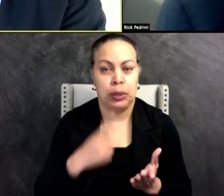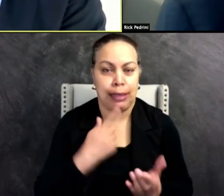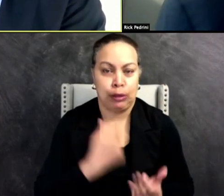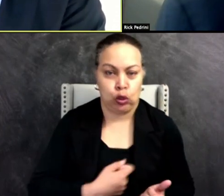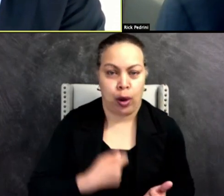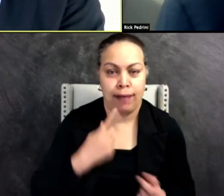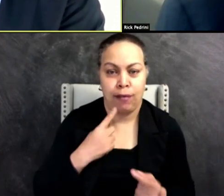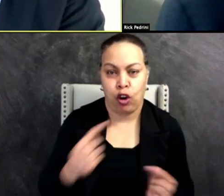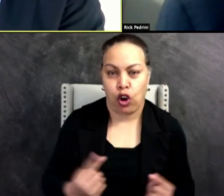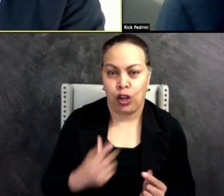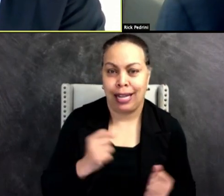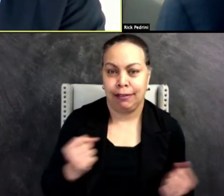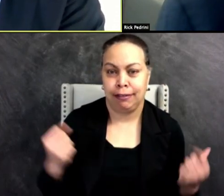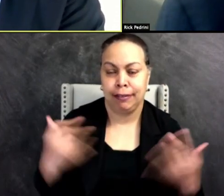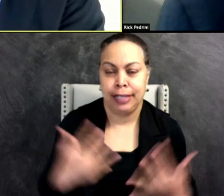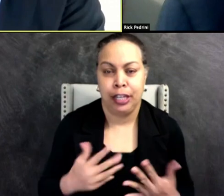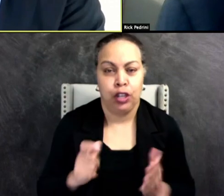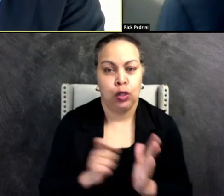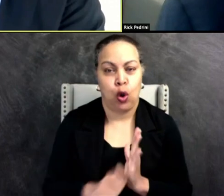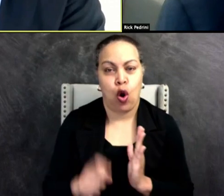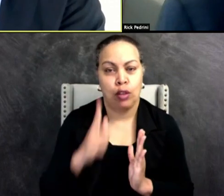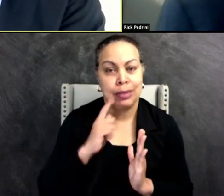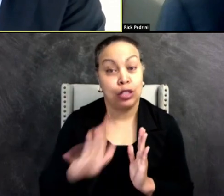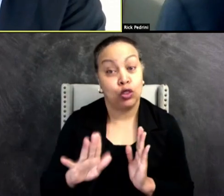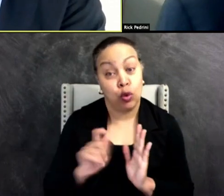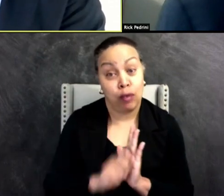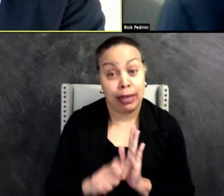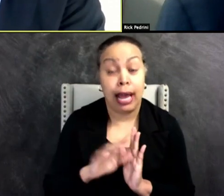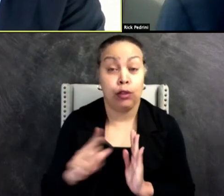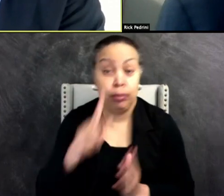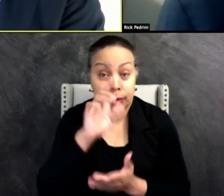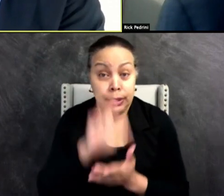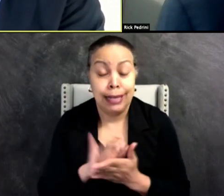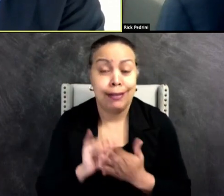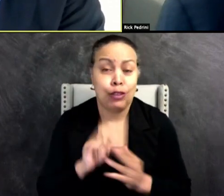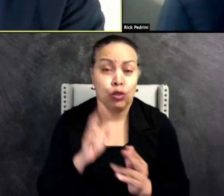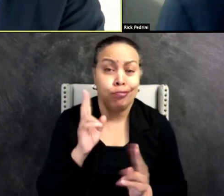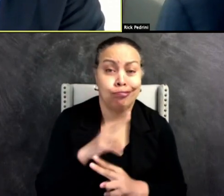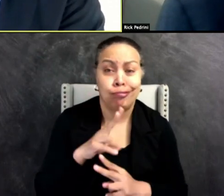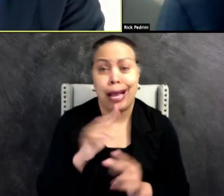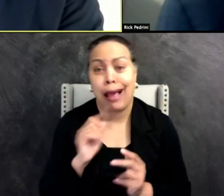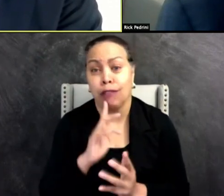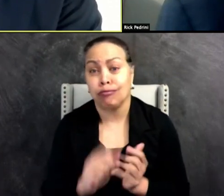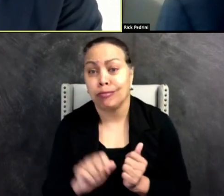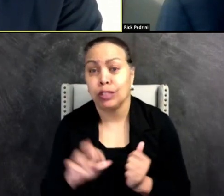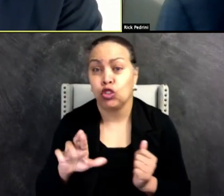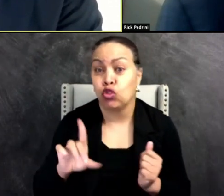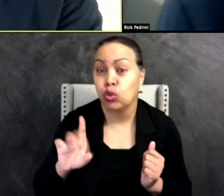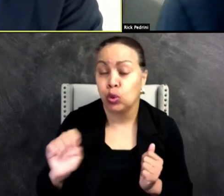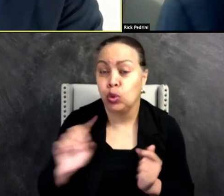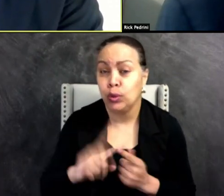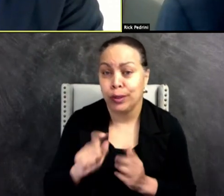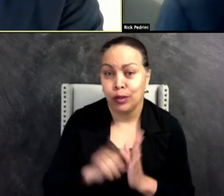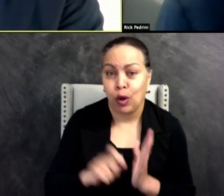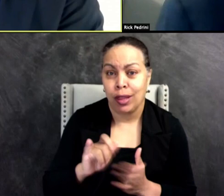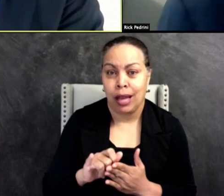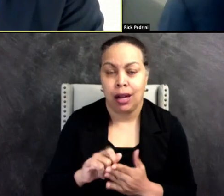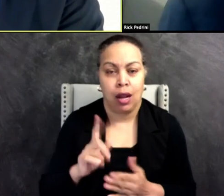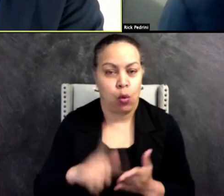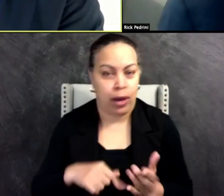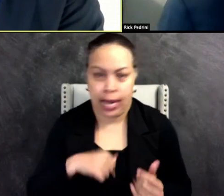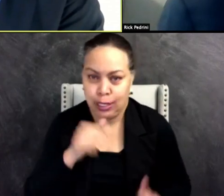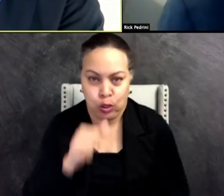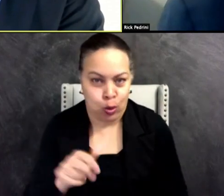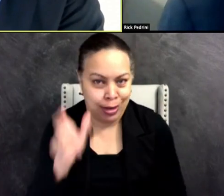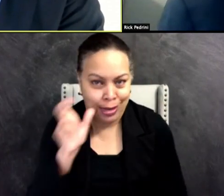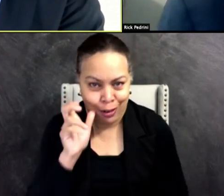fear caused by your writings. And I hear you believe you were careless and crude. What I do not hear is